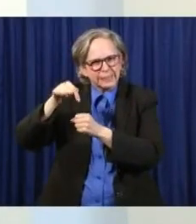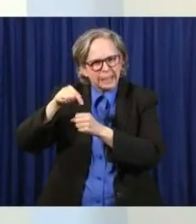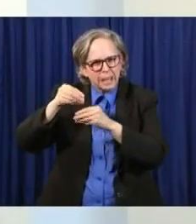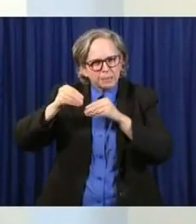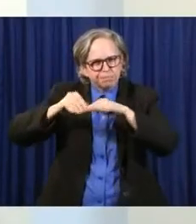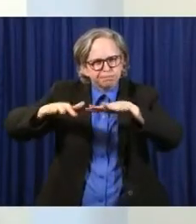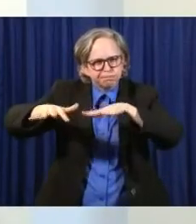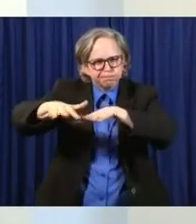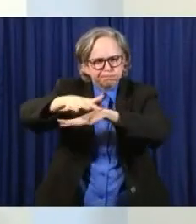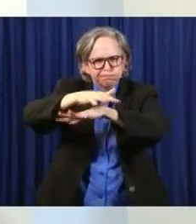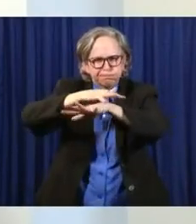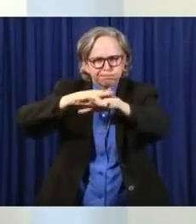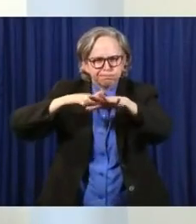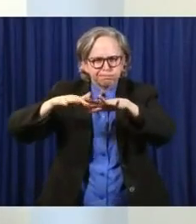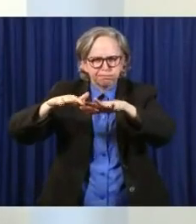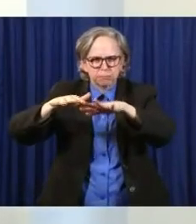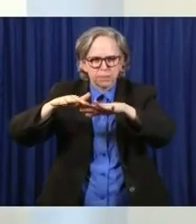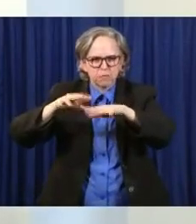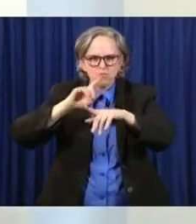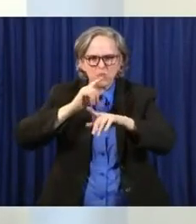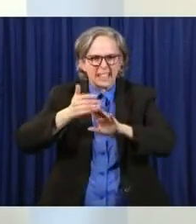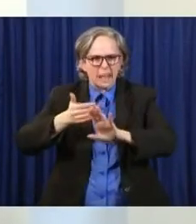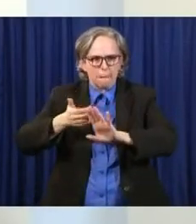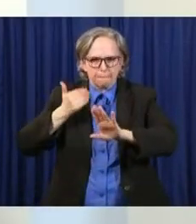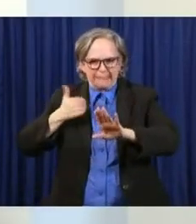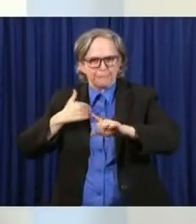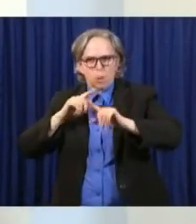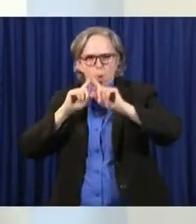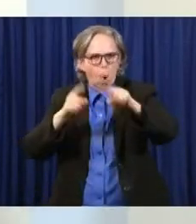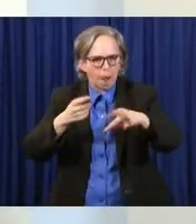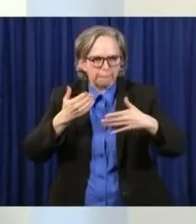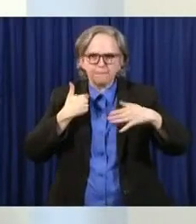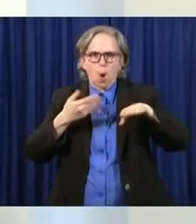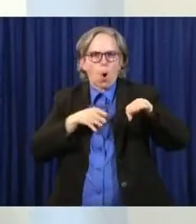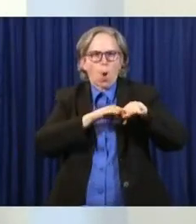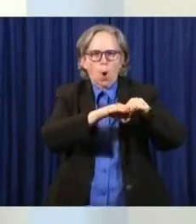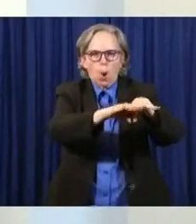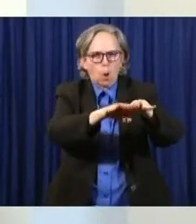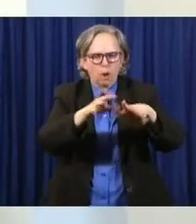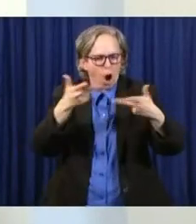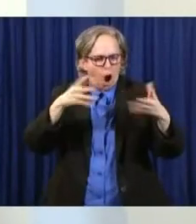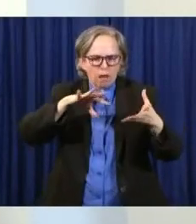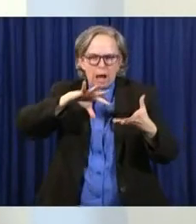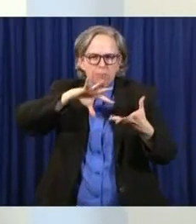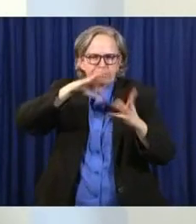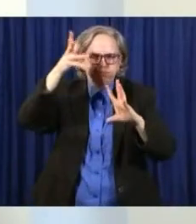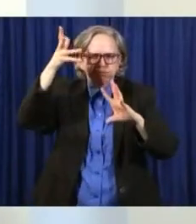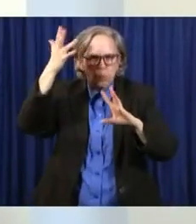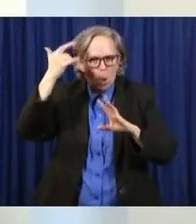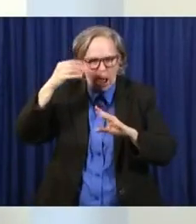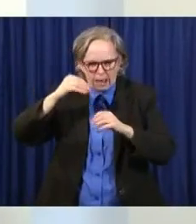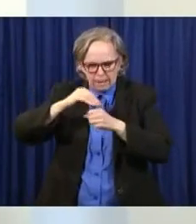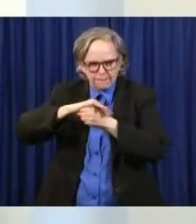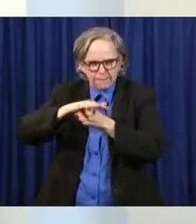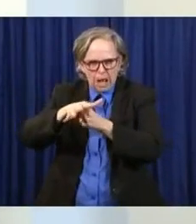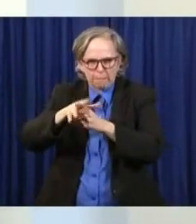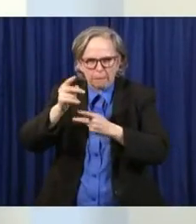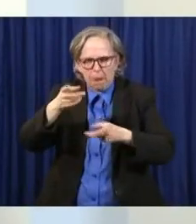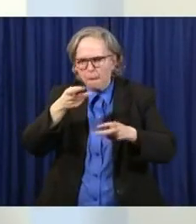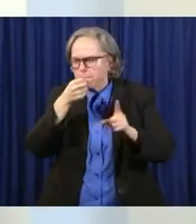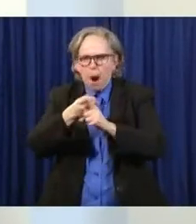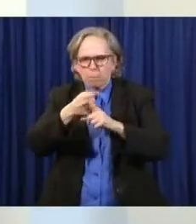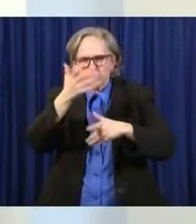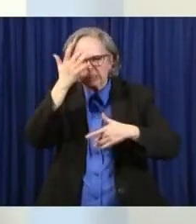effects on supply chains, and people are out sick for a week at a time and then can't work. And so it's bigger than all of us